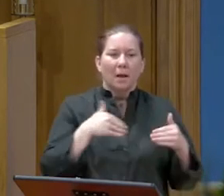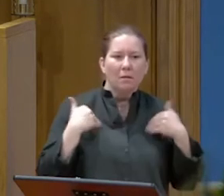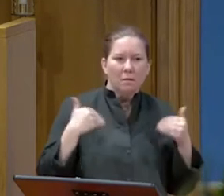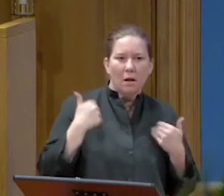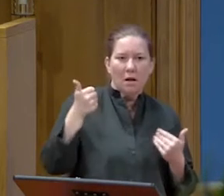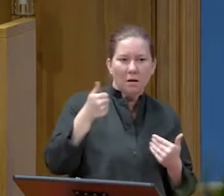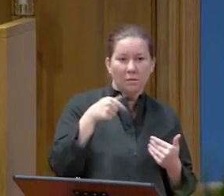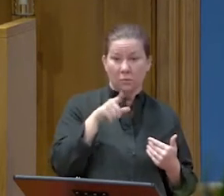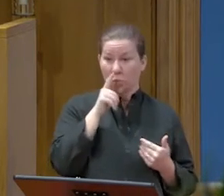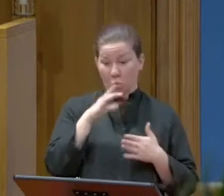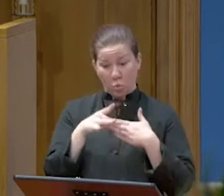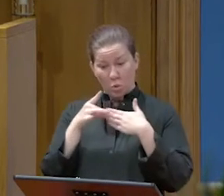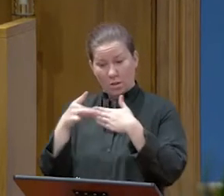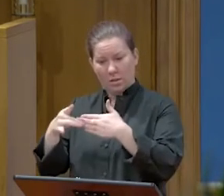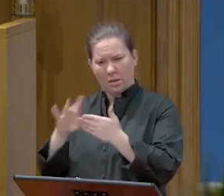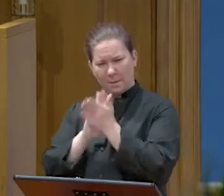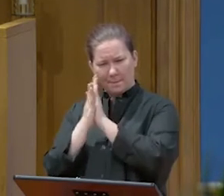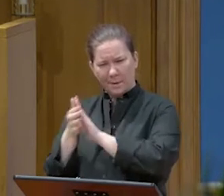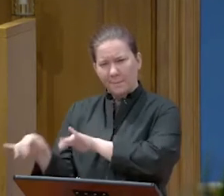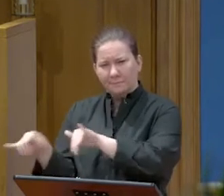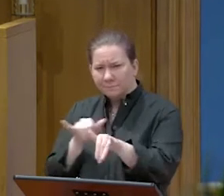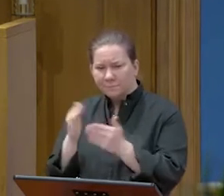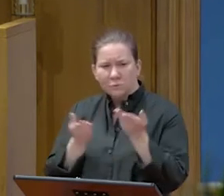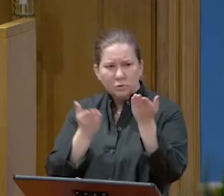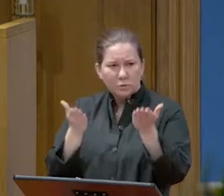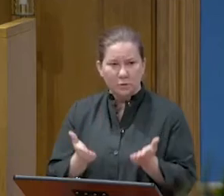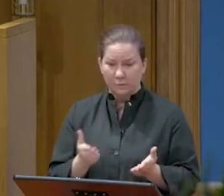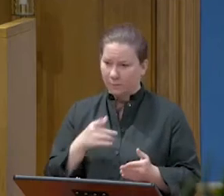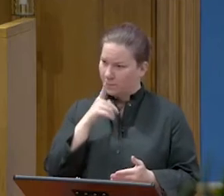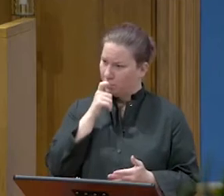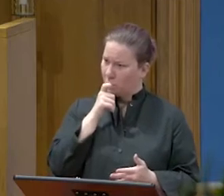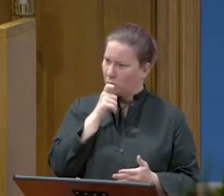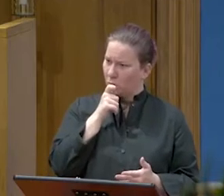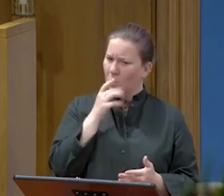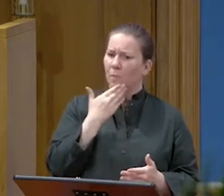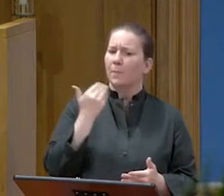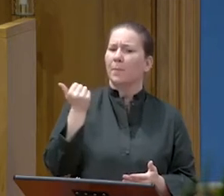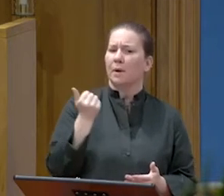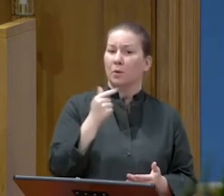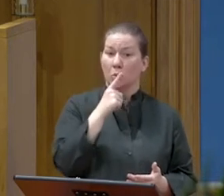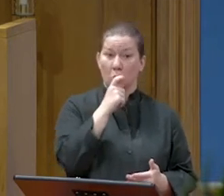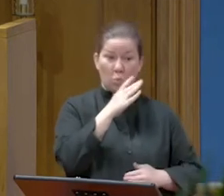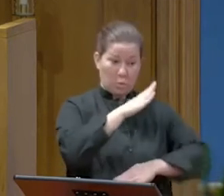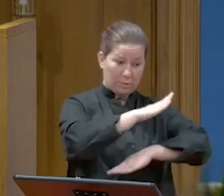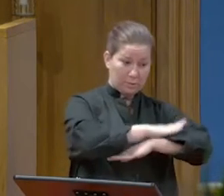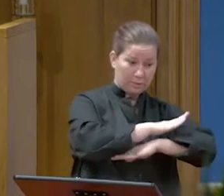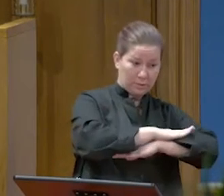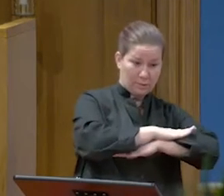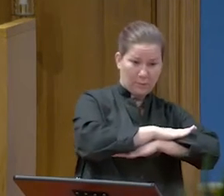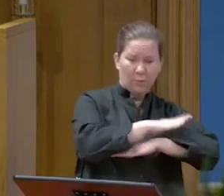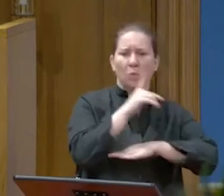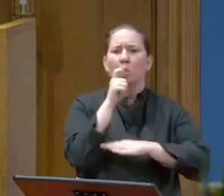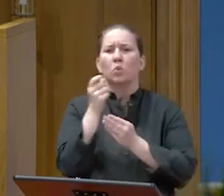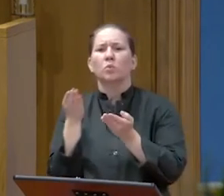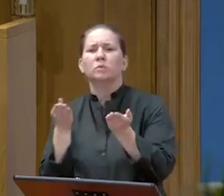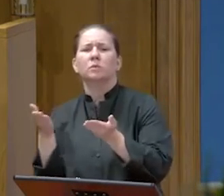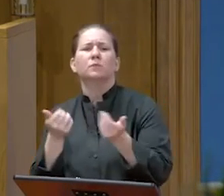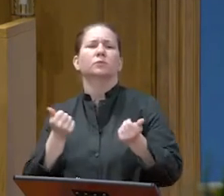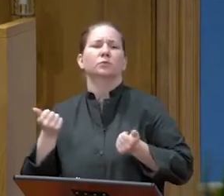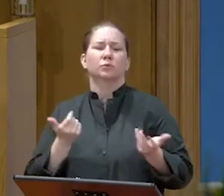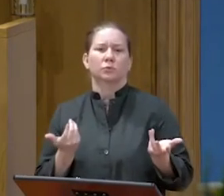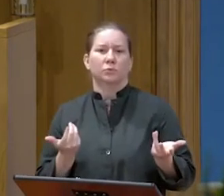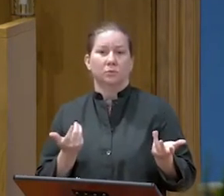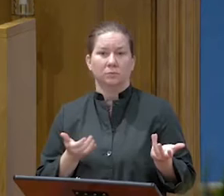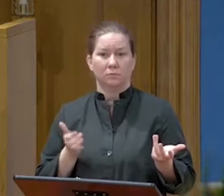who serves. For who is greater, the one who is at the table, or the one who serves? Is it not